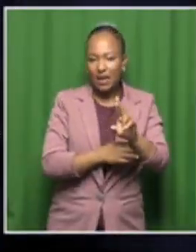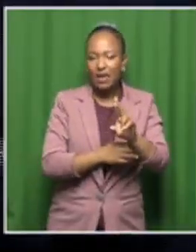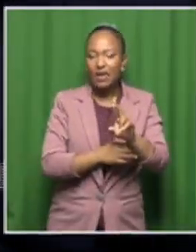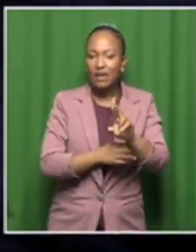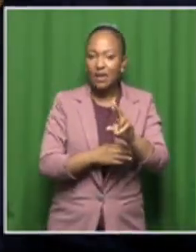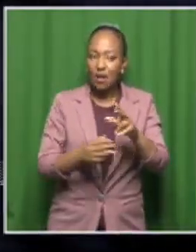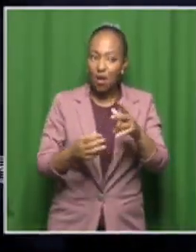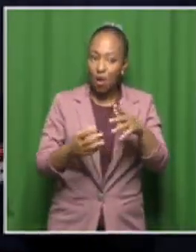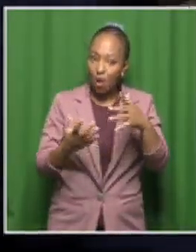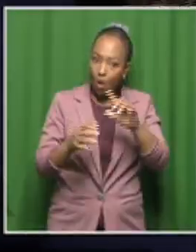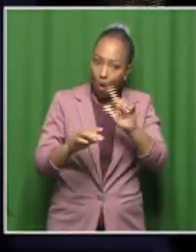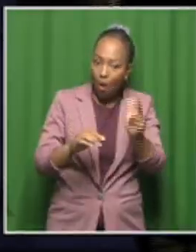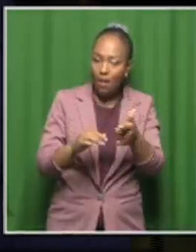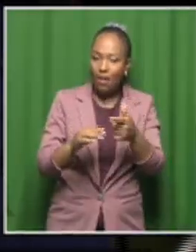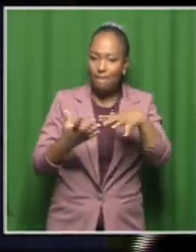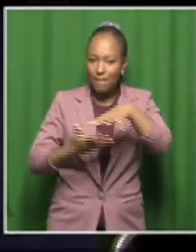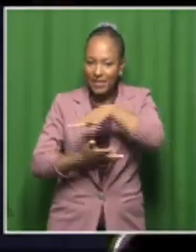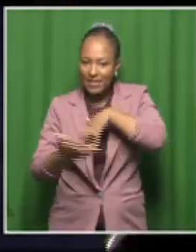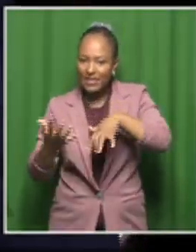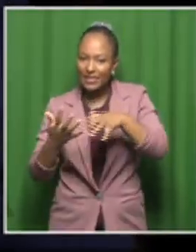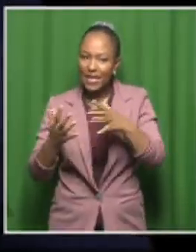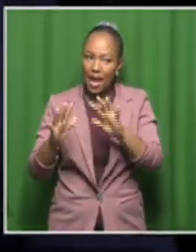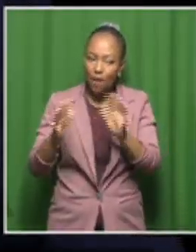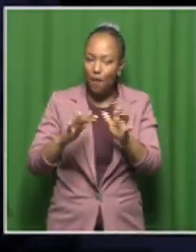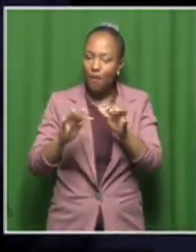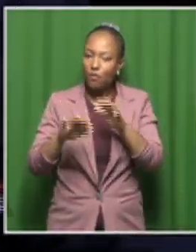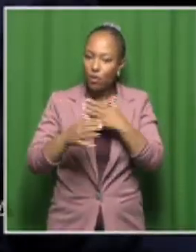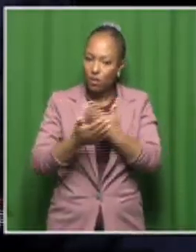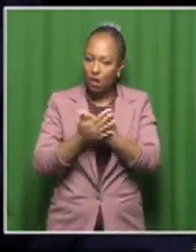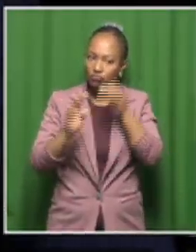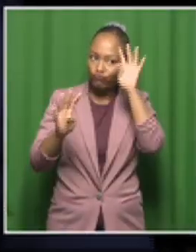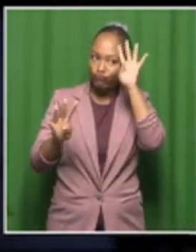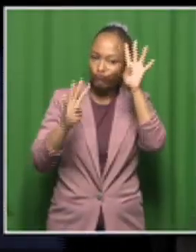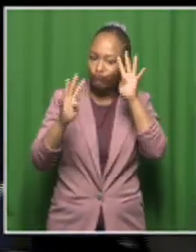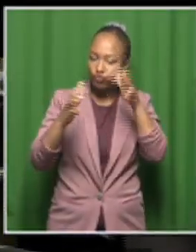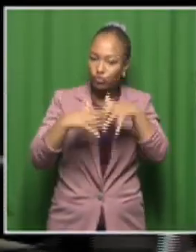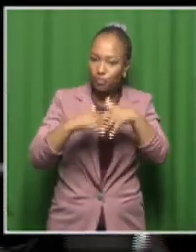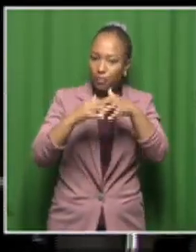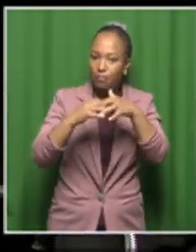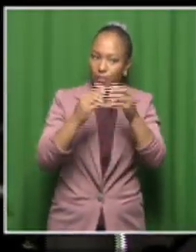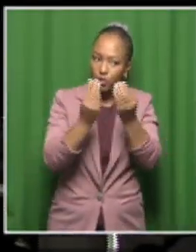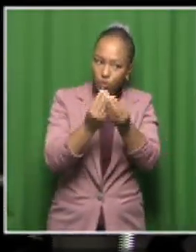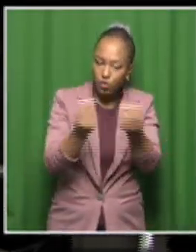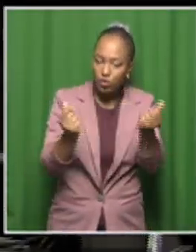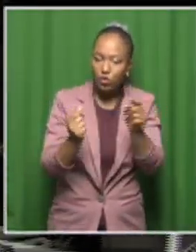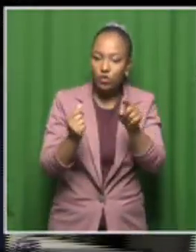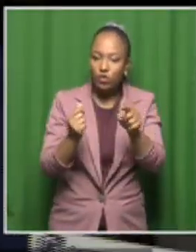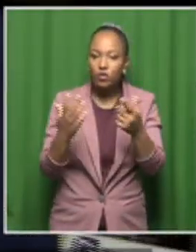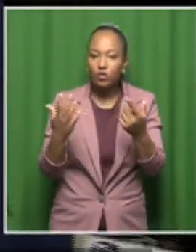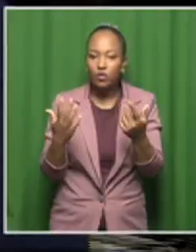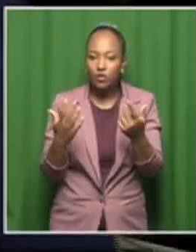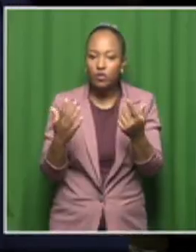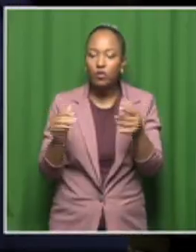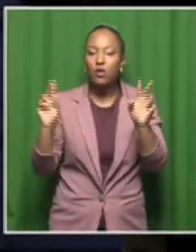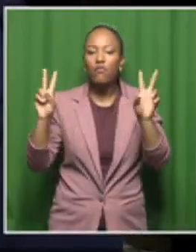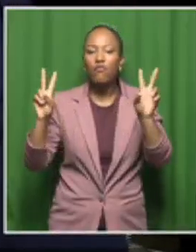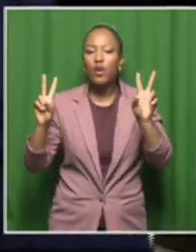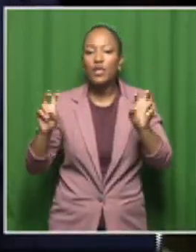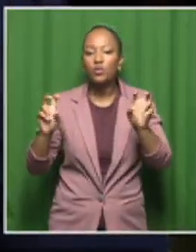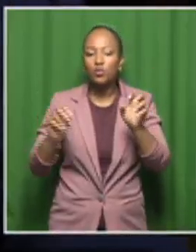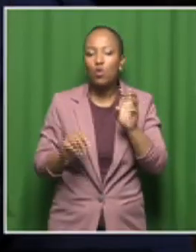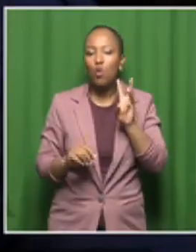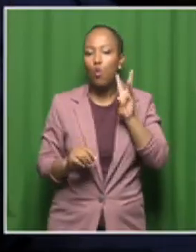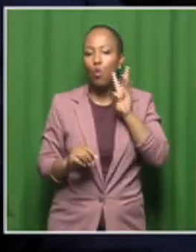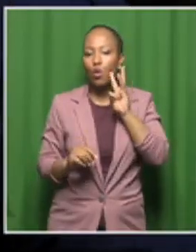mixing all of these to come up innovative solutions that respond to the issues of water scarcity